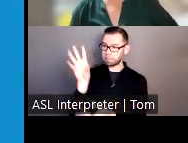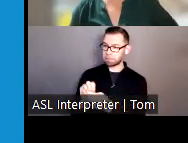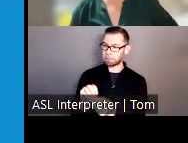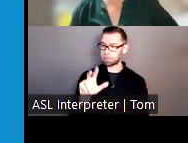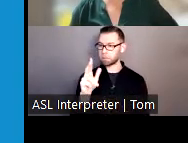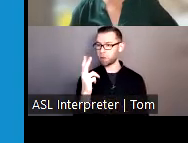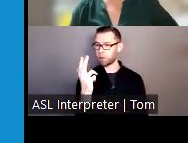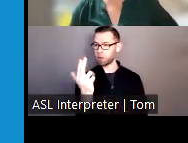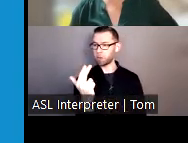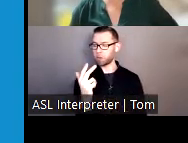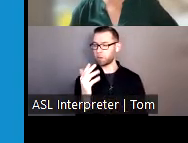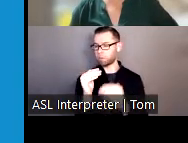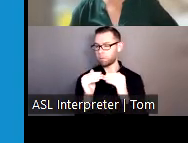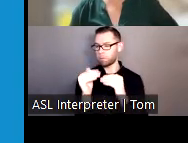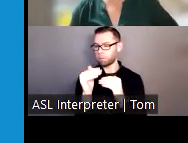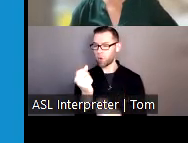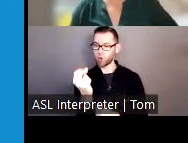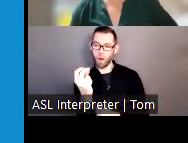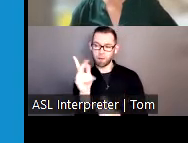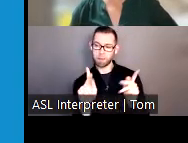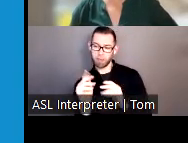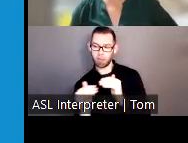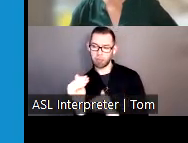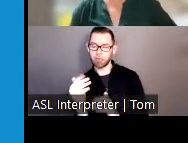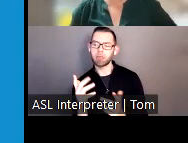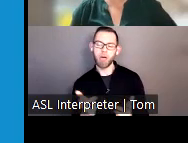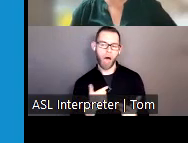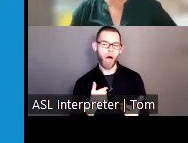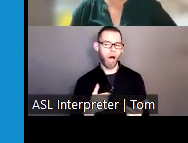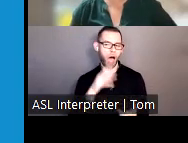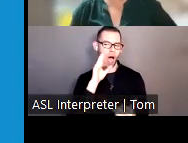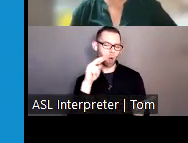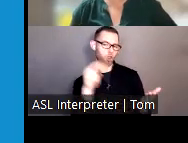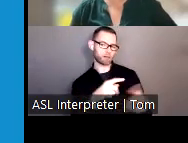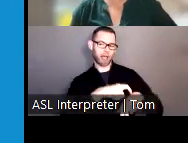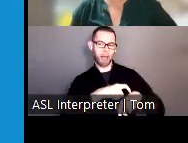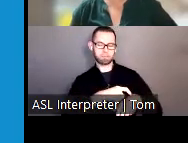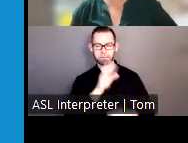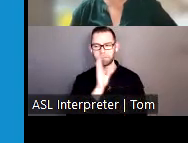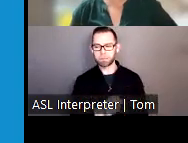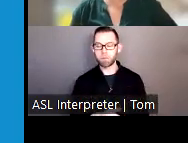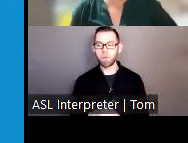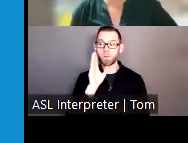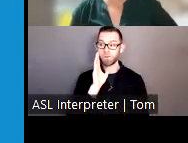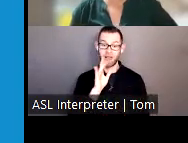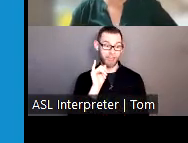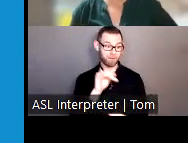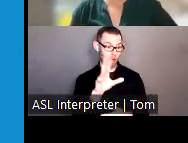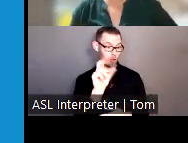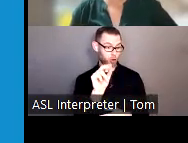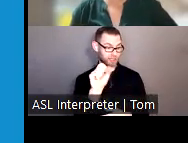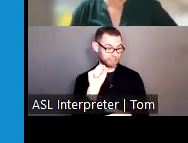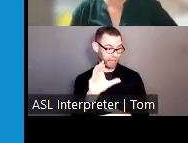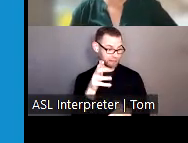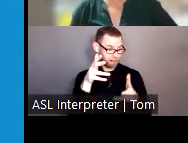I will try to do my best to keep track of time and remind you 30 seconds before the two minutes